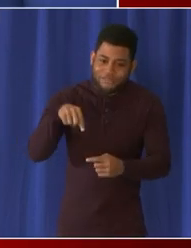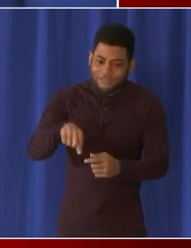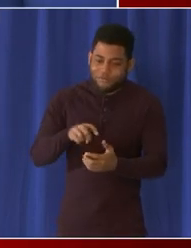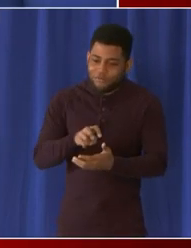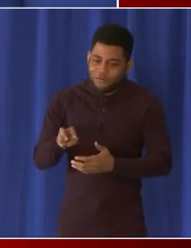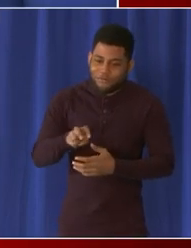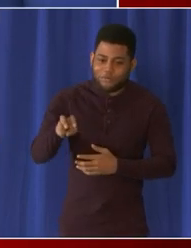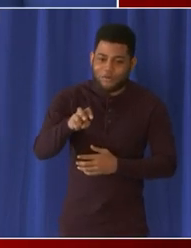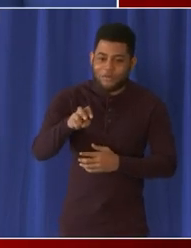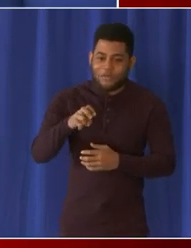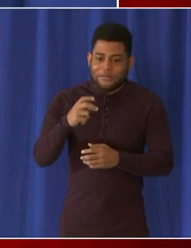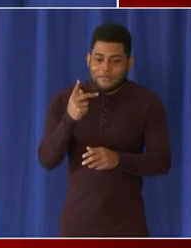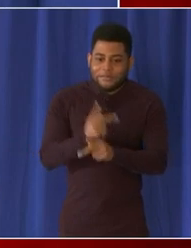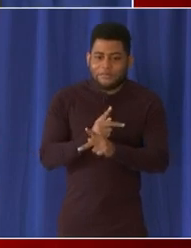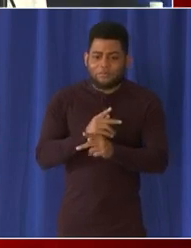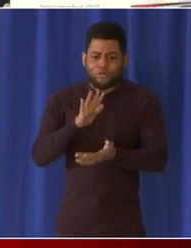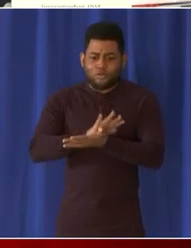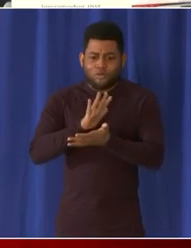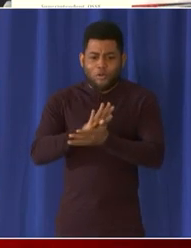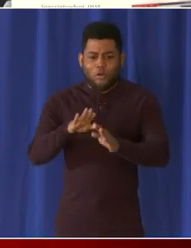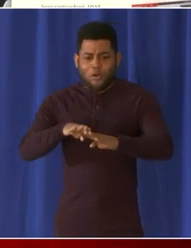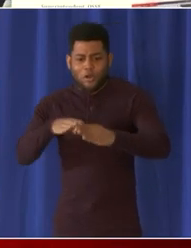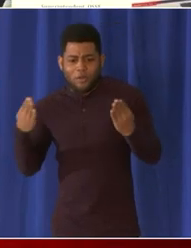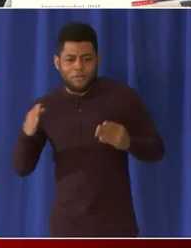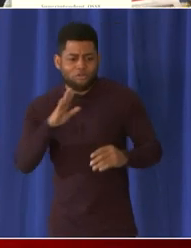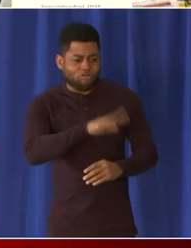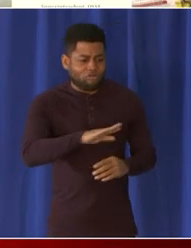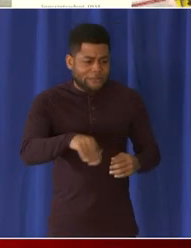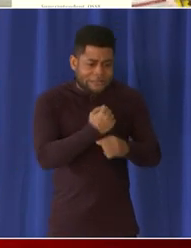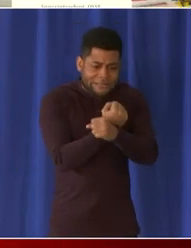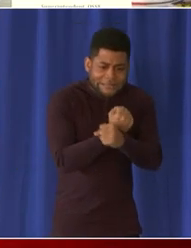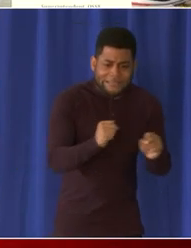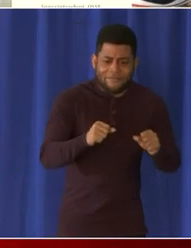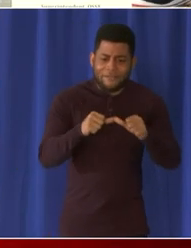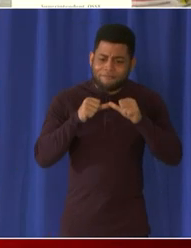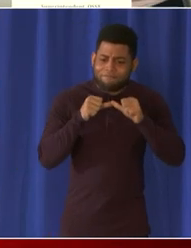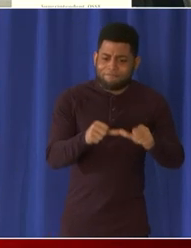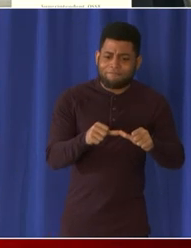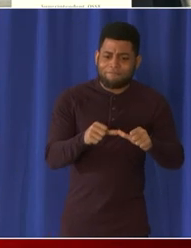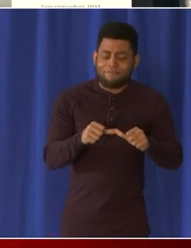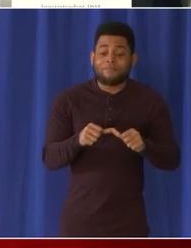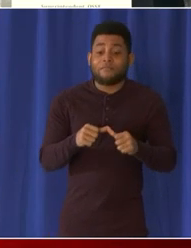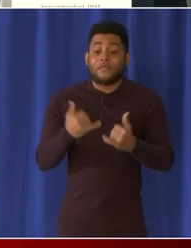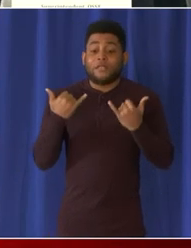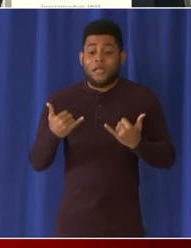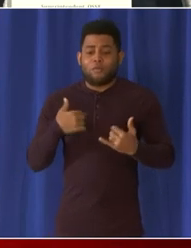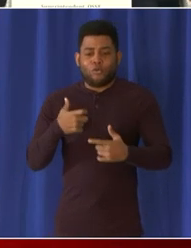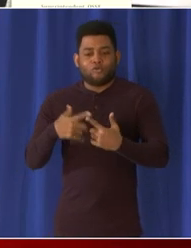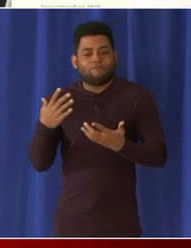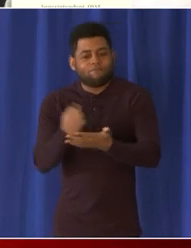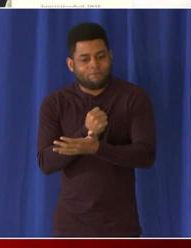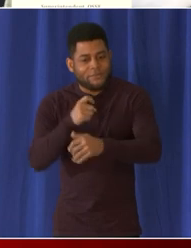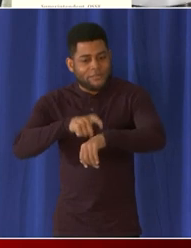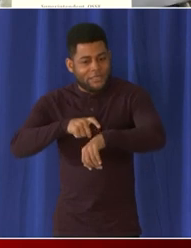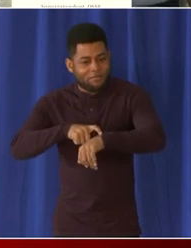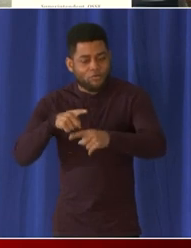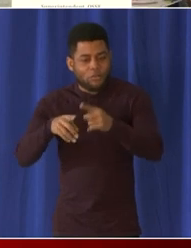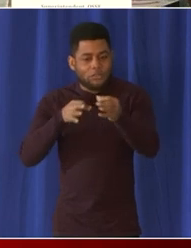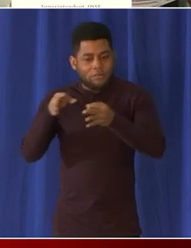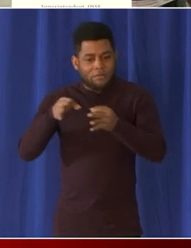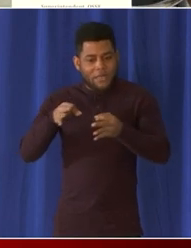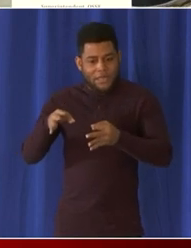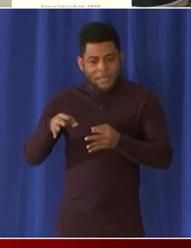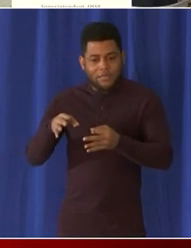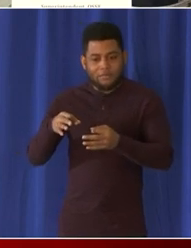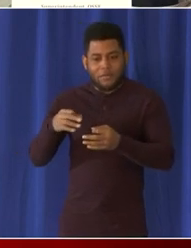along this journey of keeping our schools open and keeping our children safe. I want to take a couple of minutes this morning to walk you through four aspects